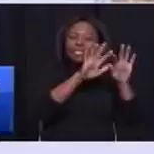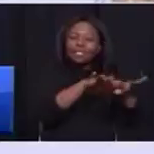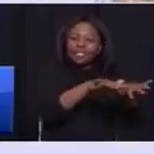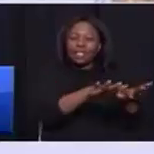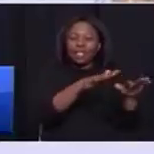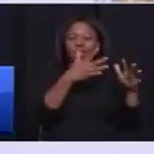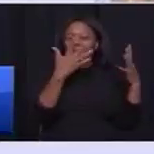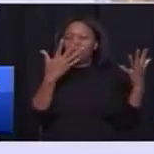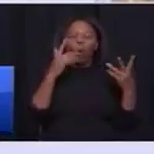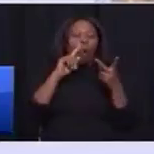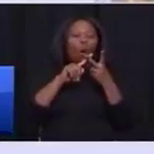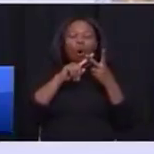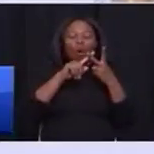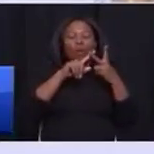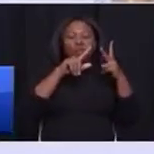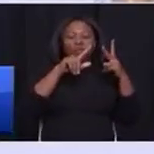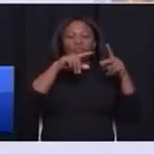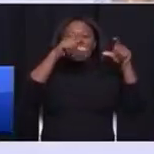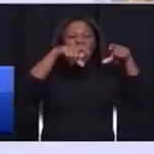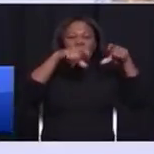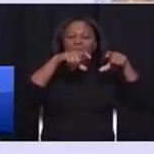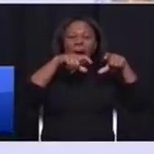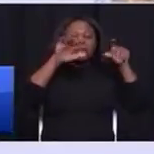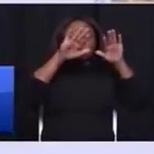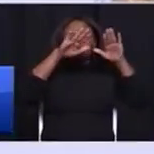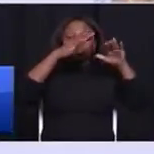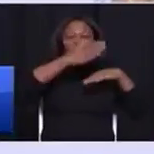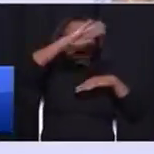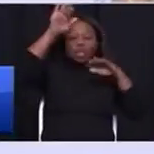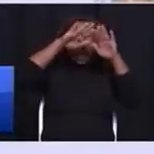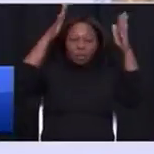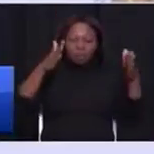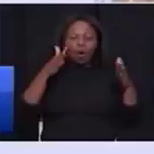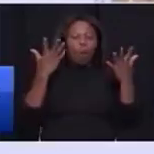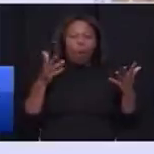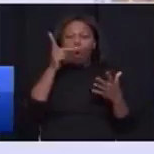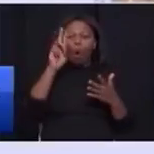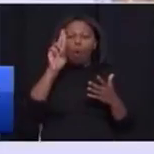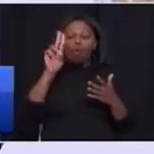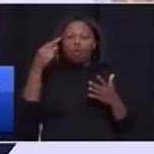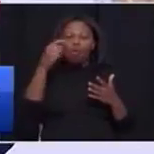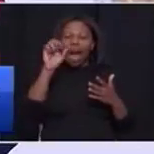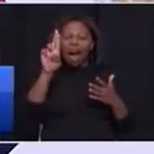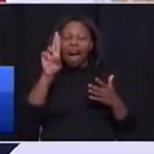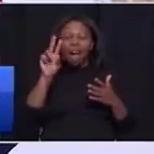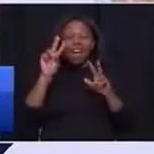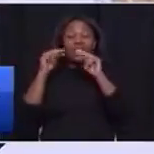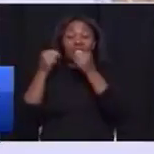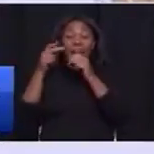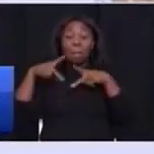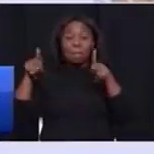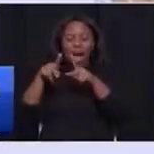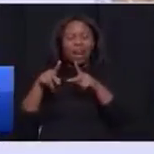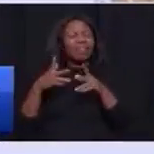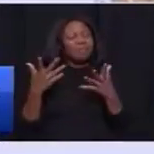Table Mountain, or even to the Kruger National Park, arrive here. We want to keep them